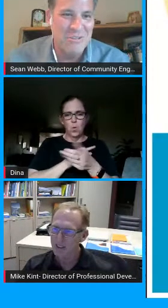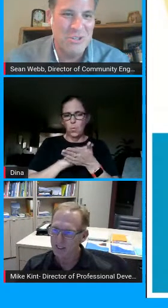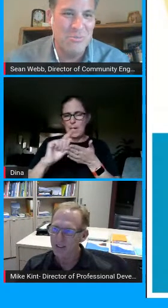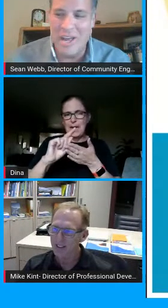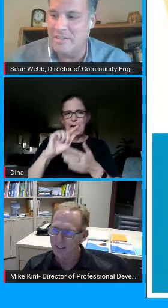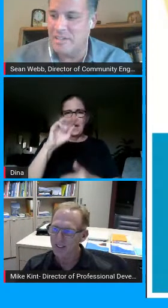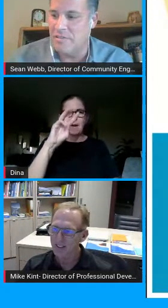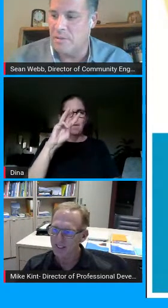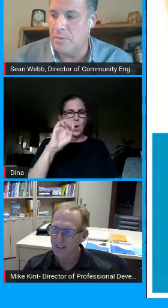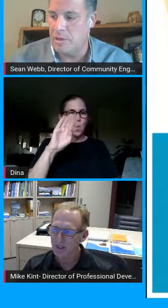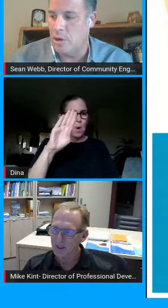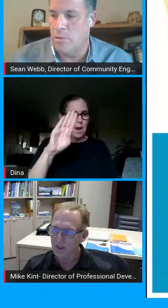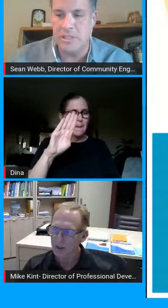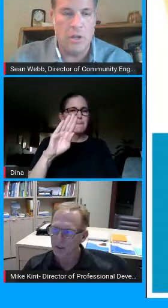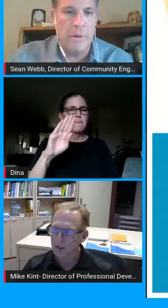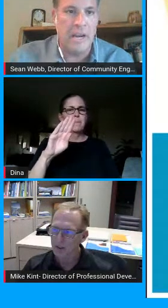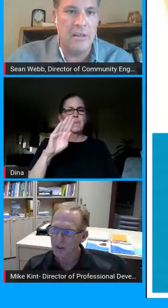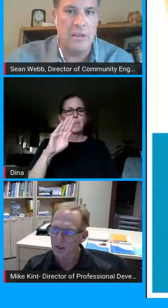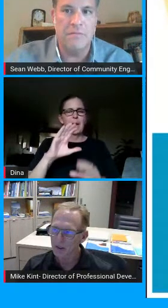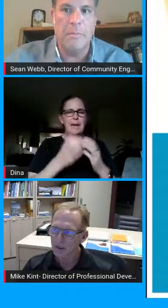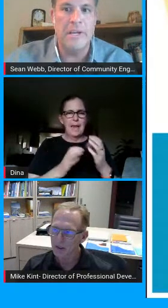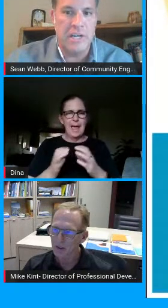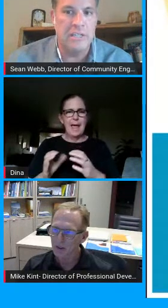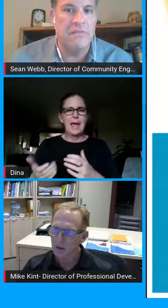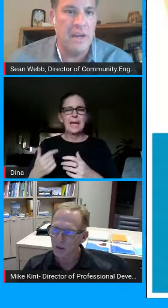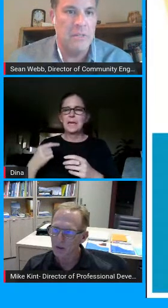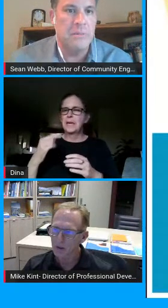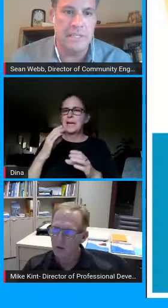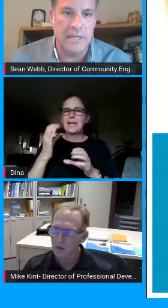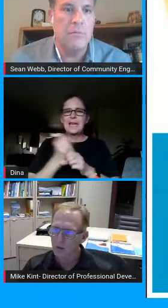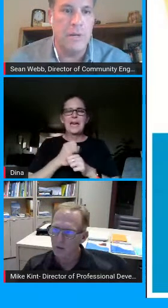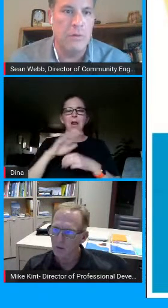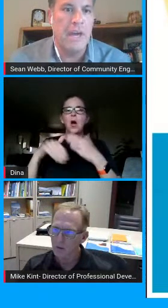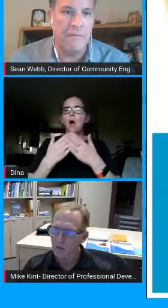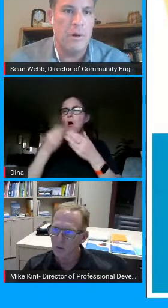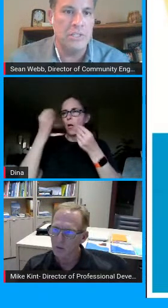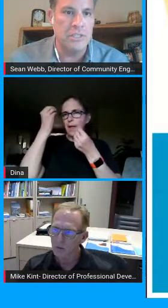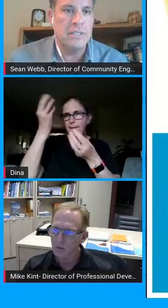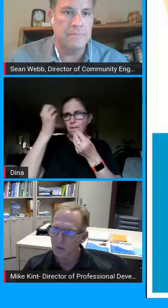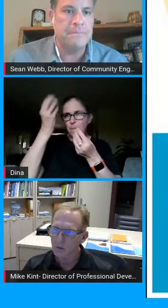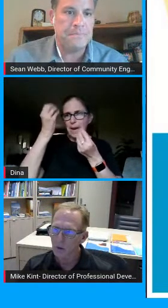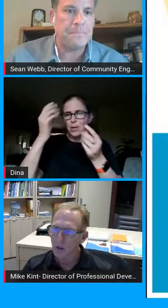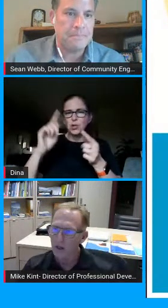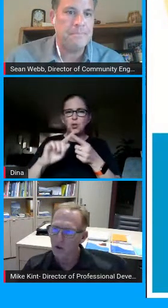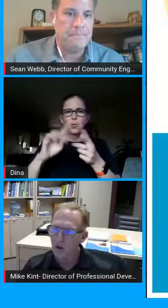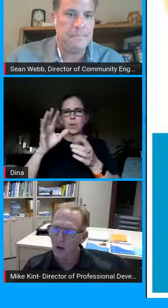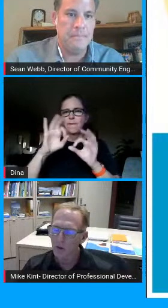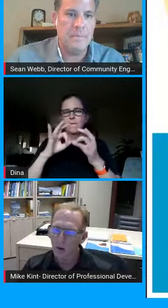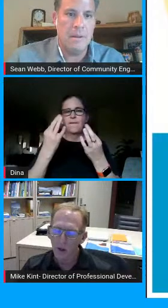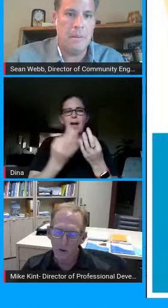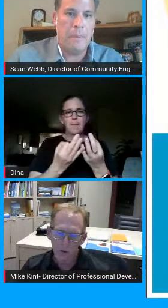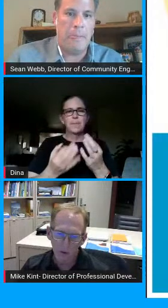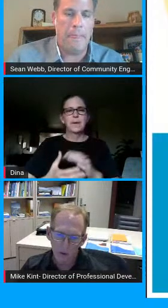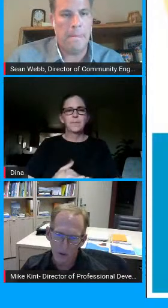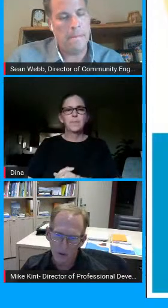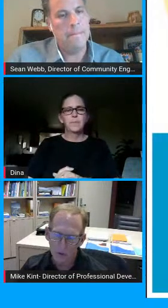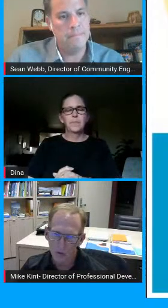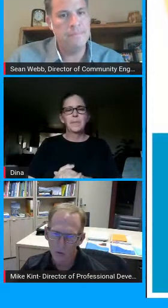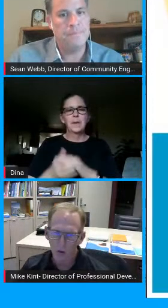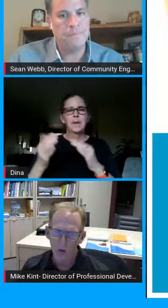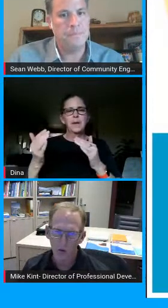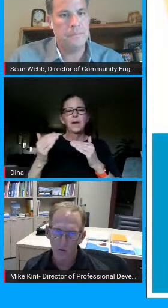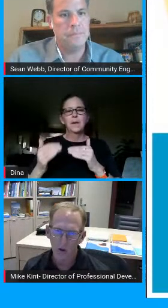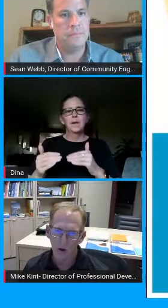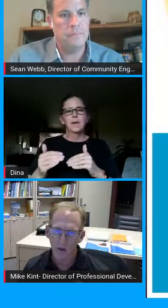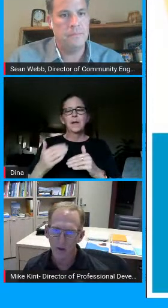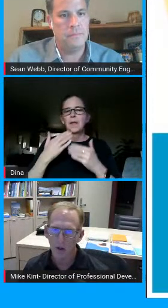uh youtube lives and everything but you know what it's all about getting the information out to families because we know they have questions and sean another thing too i know